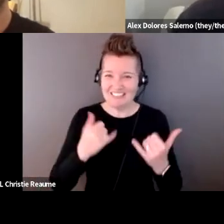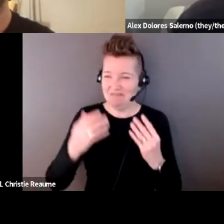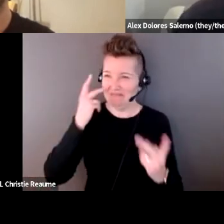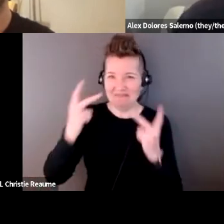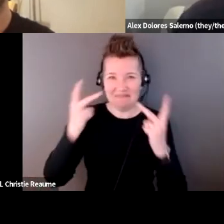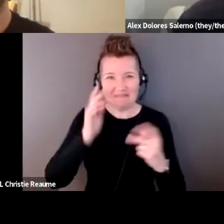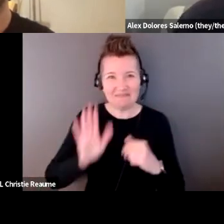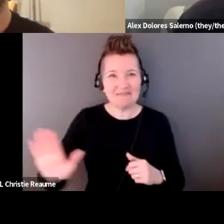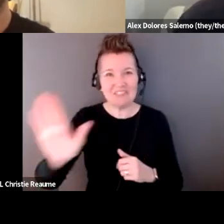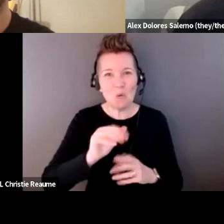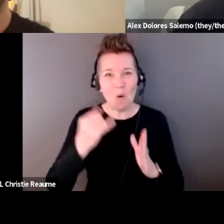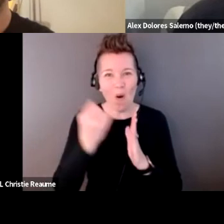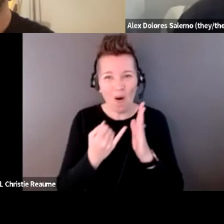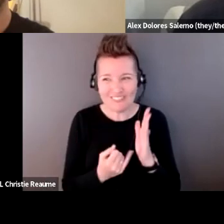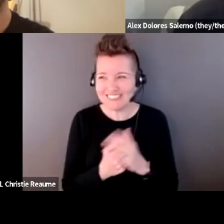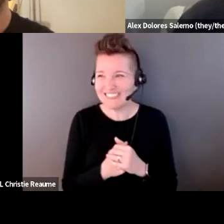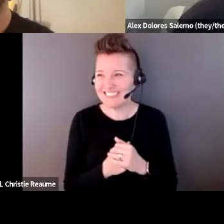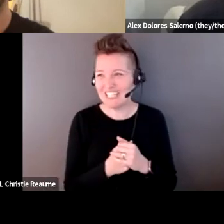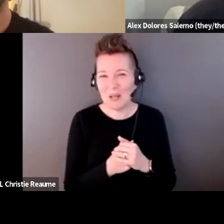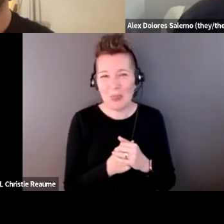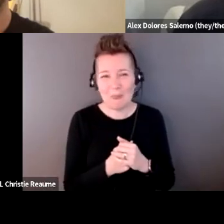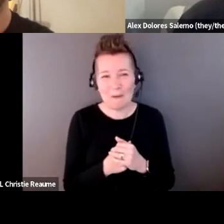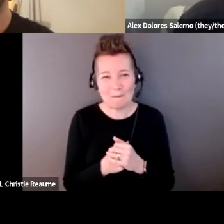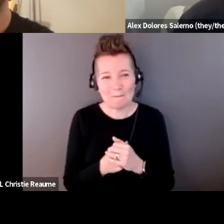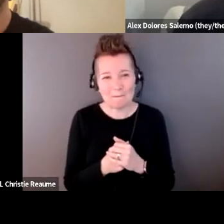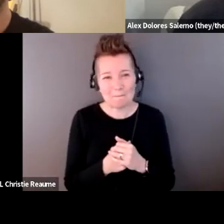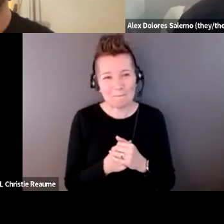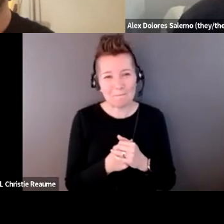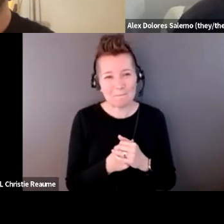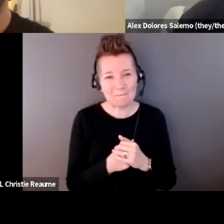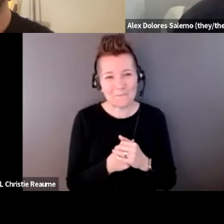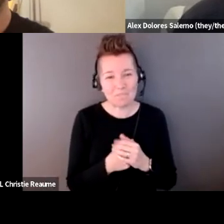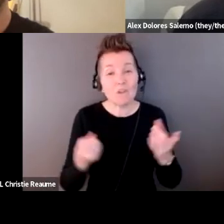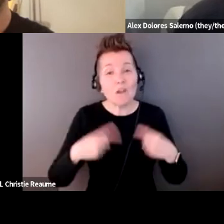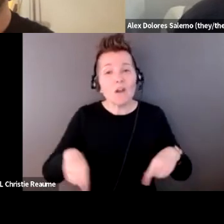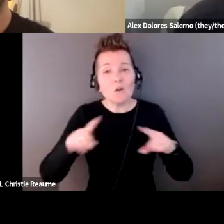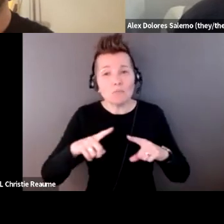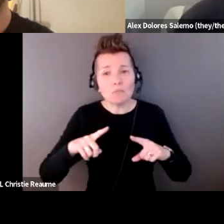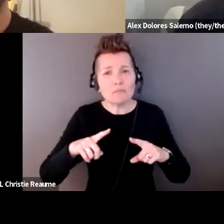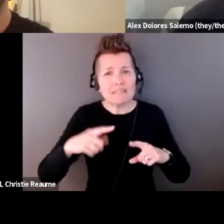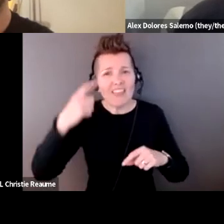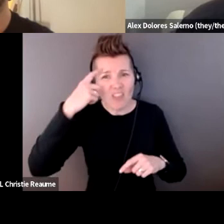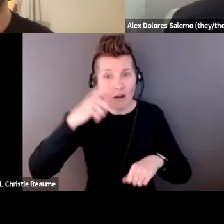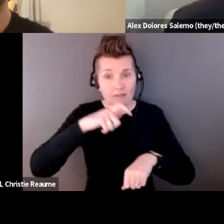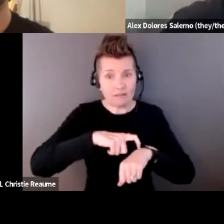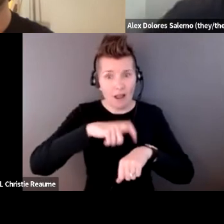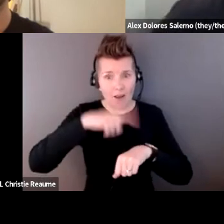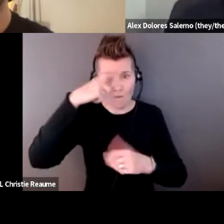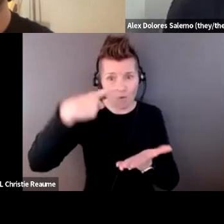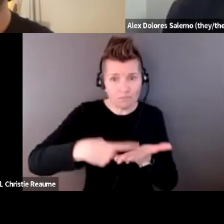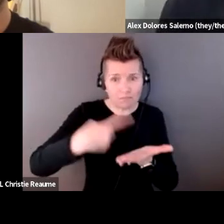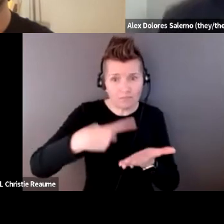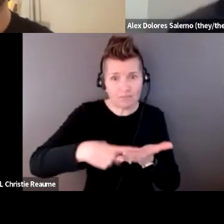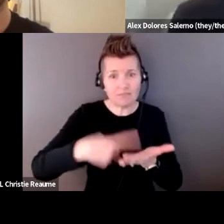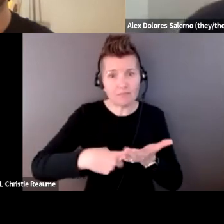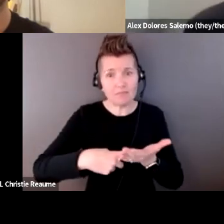So we originally had, you know, a few minutes to do our discussion and then open it up to Q&A, but I think what